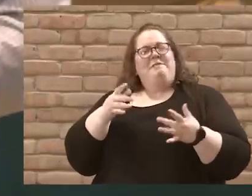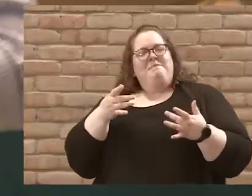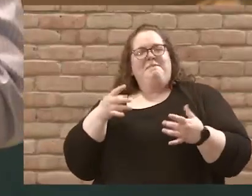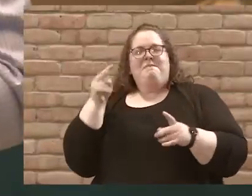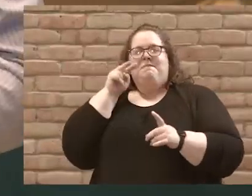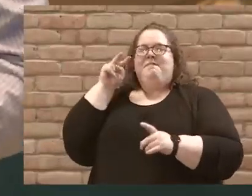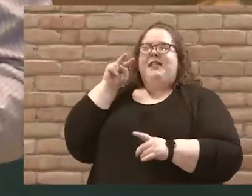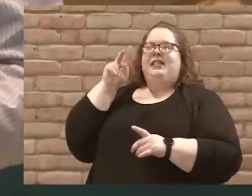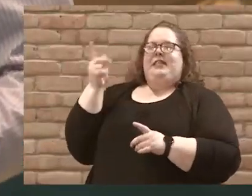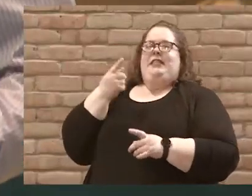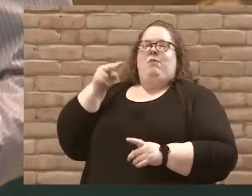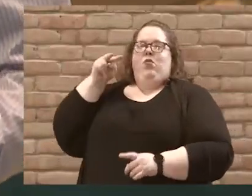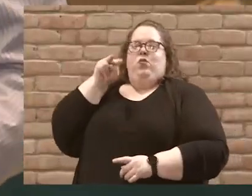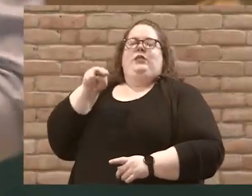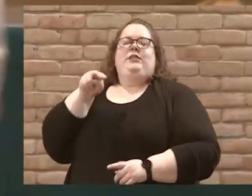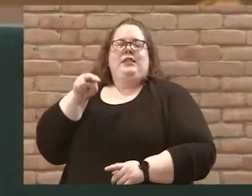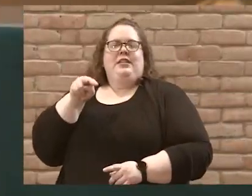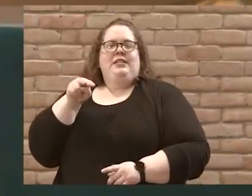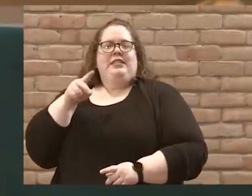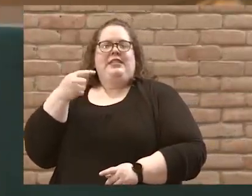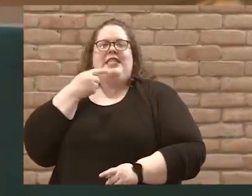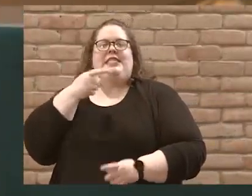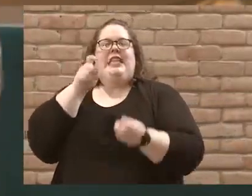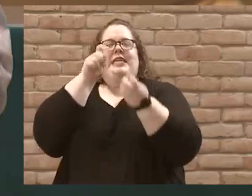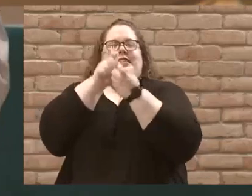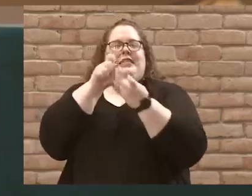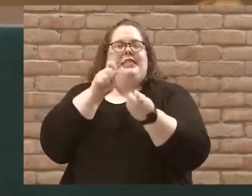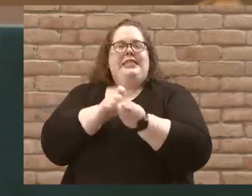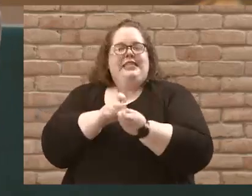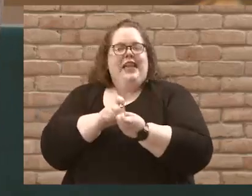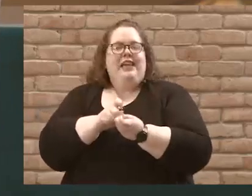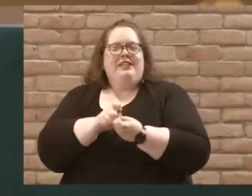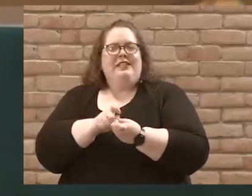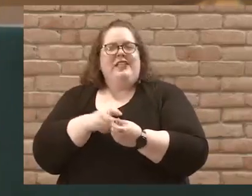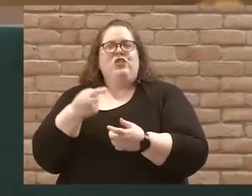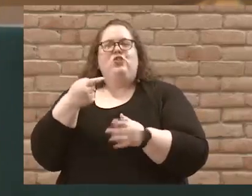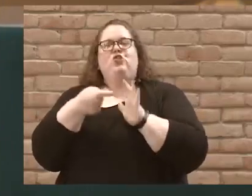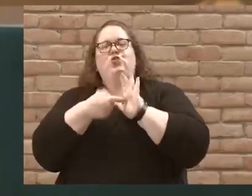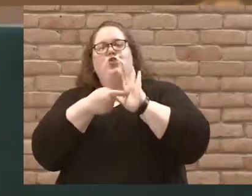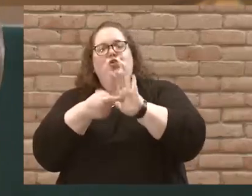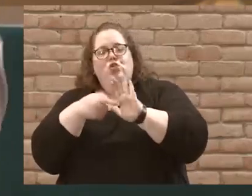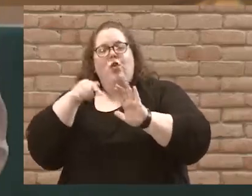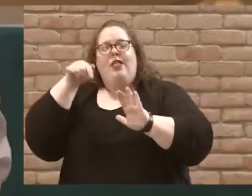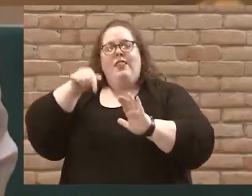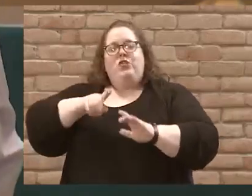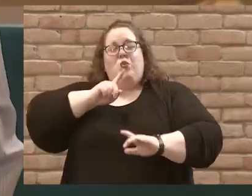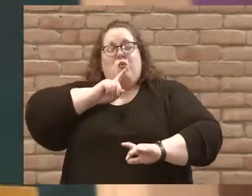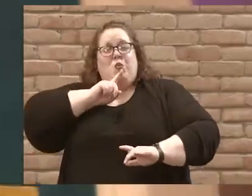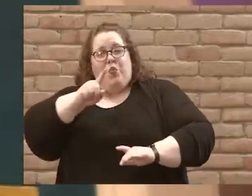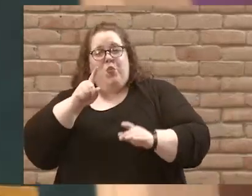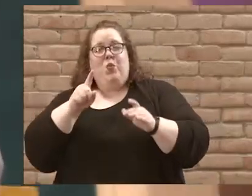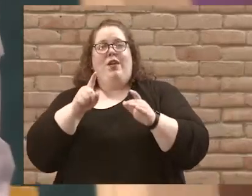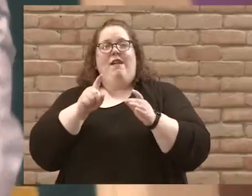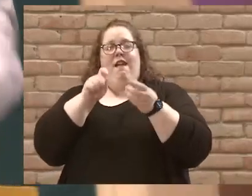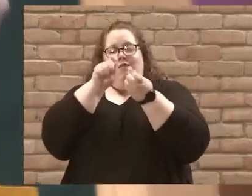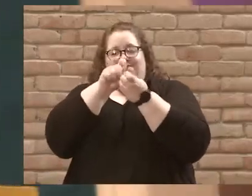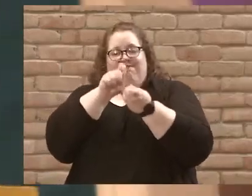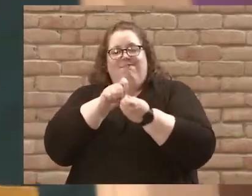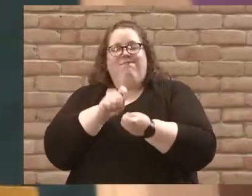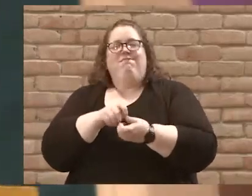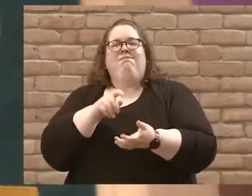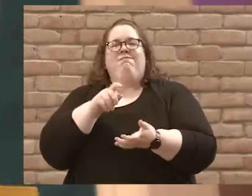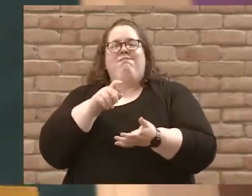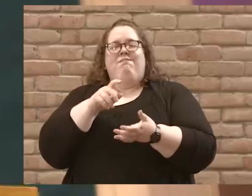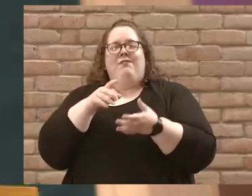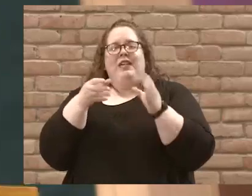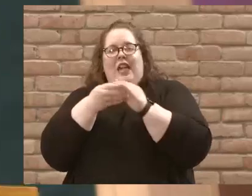that. And what it helps to do is it helps to bring about and to show that this is a genuine account. And so it's this